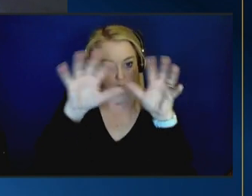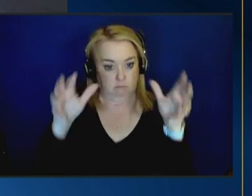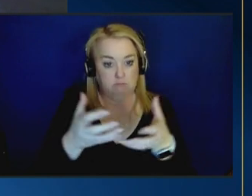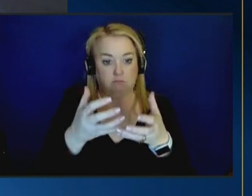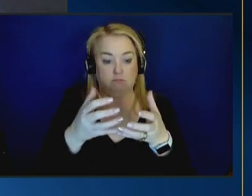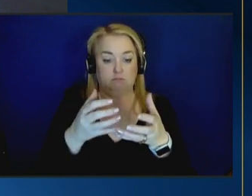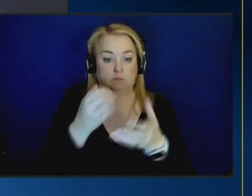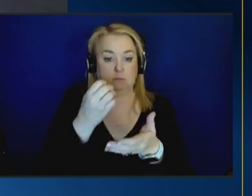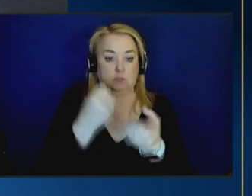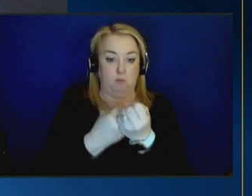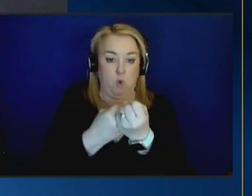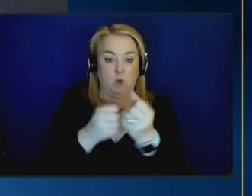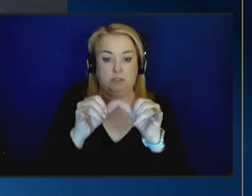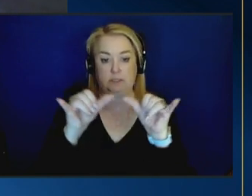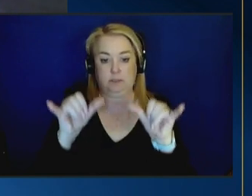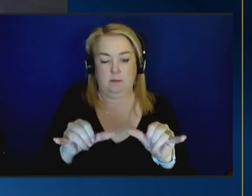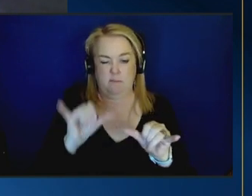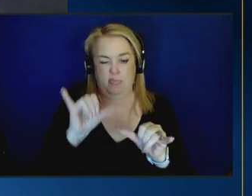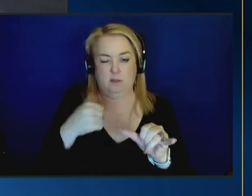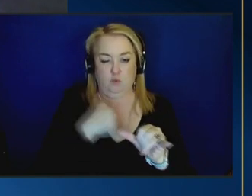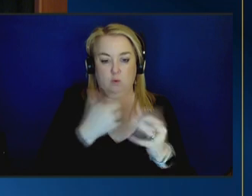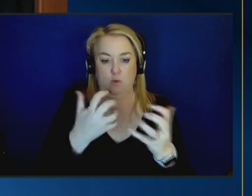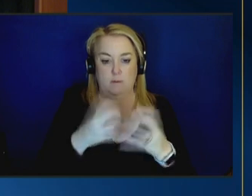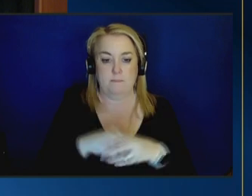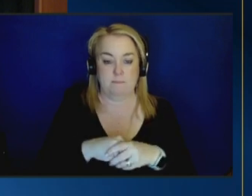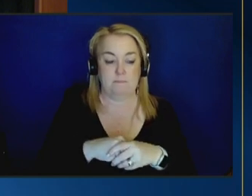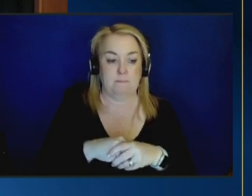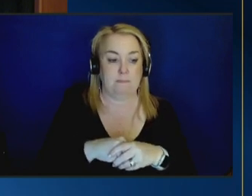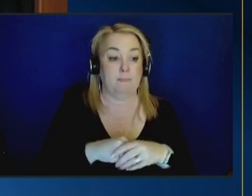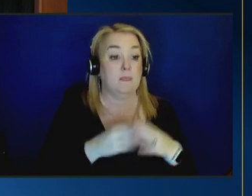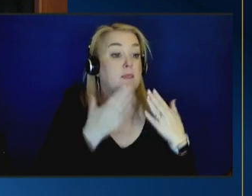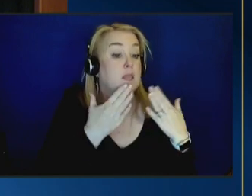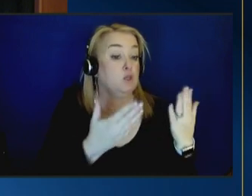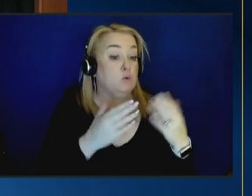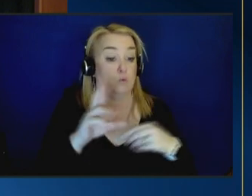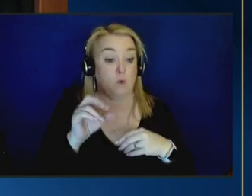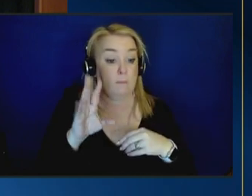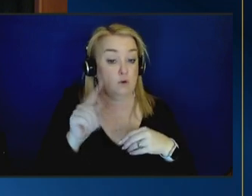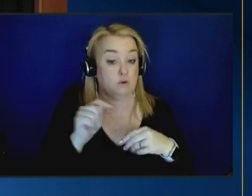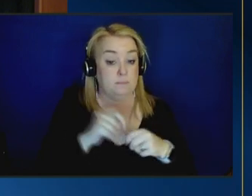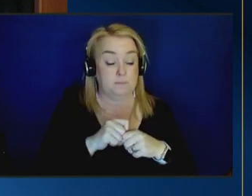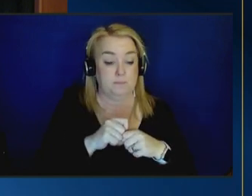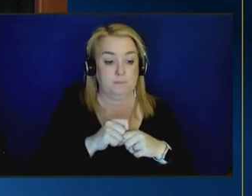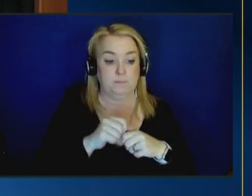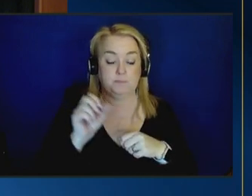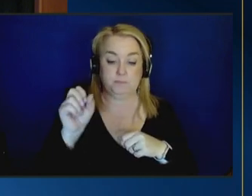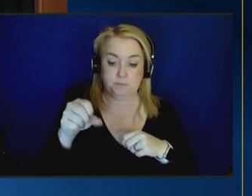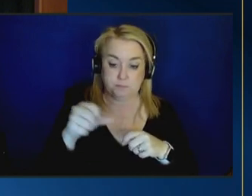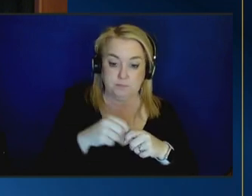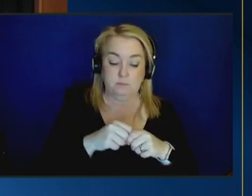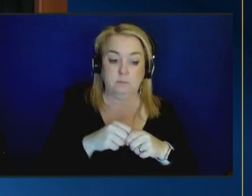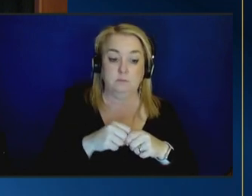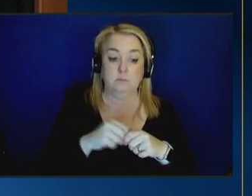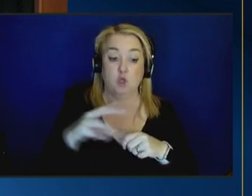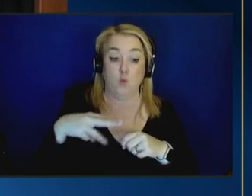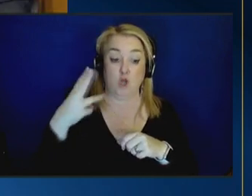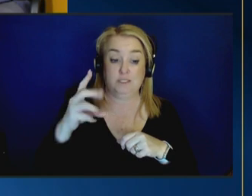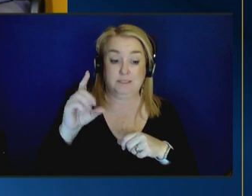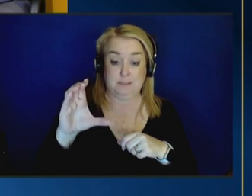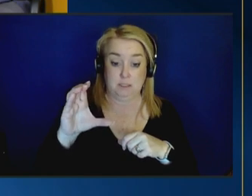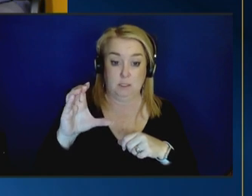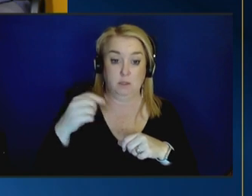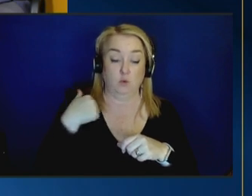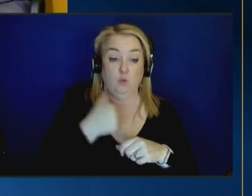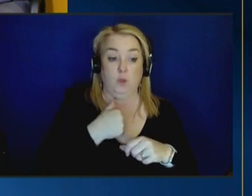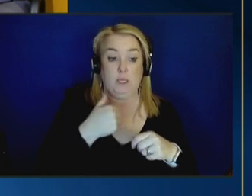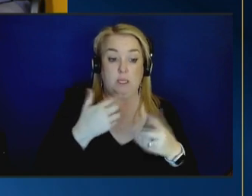system which is what we're after thank you robert so in washington dc we have